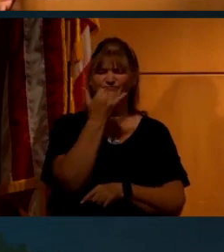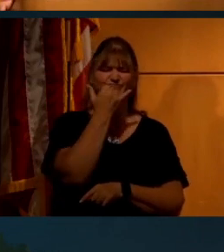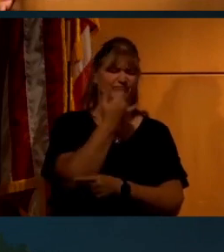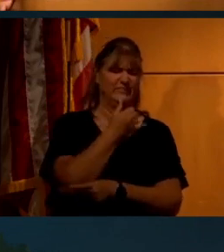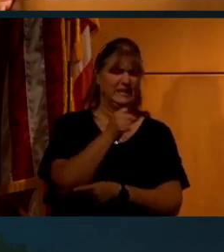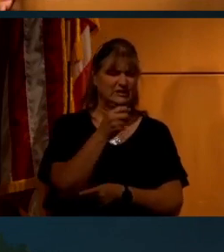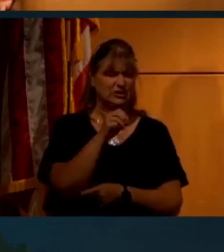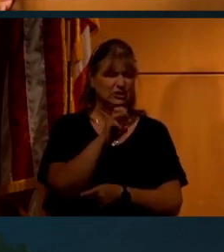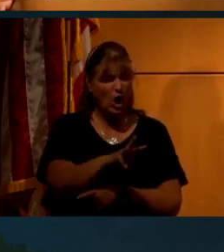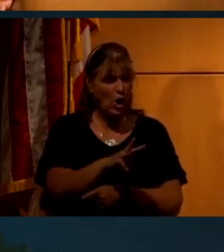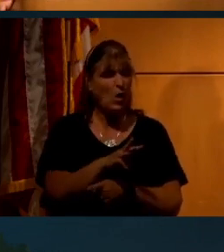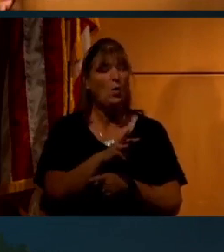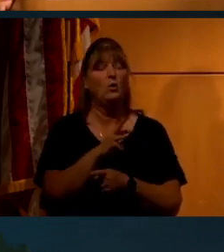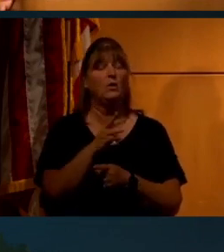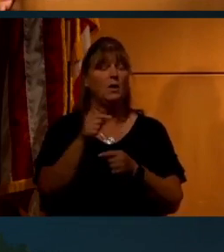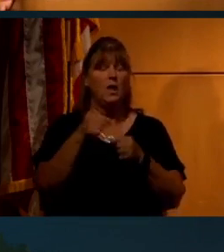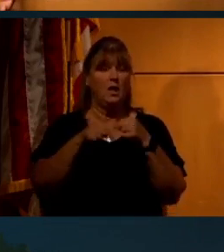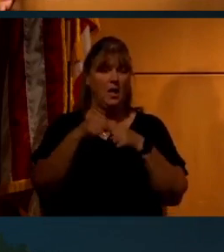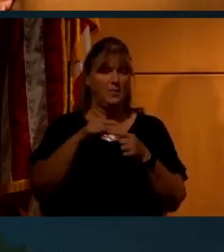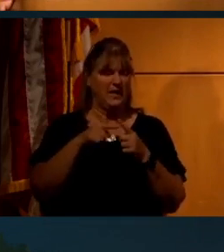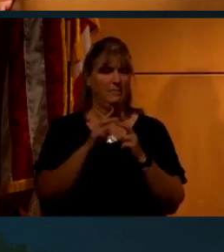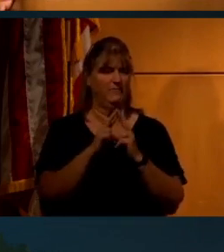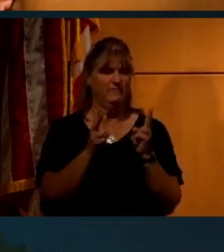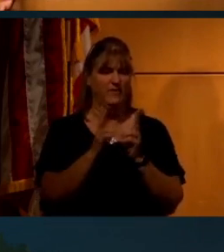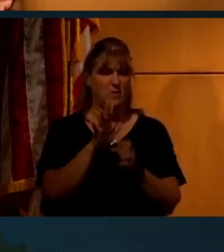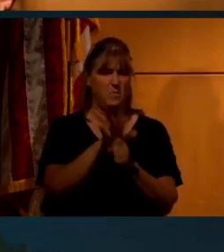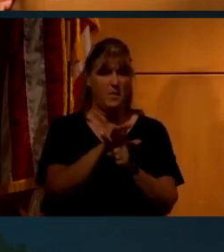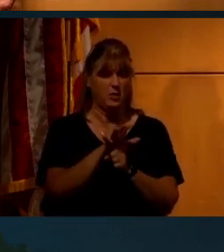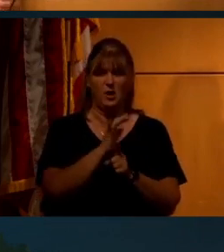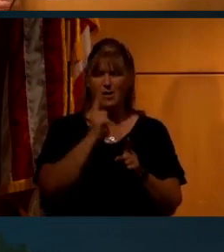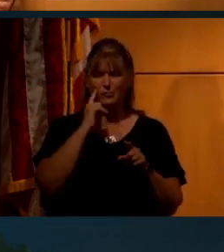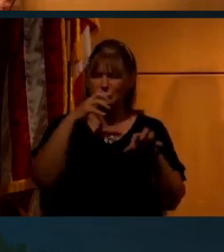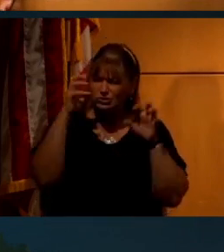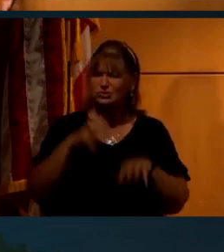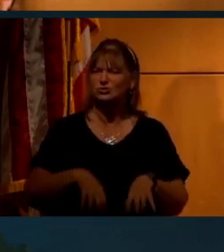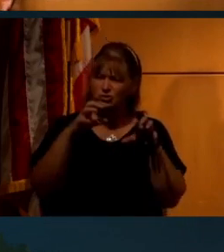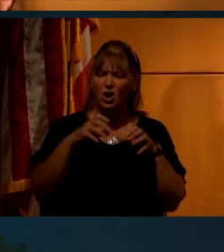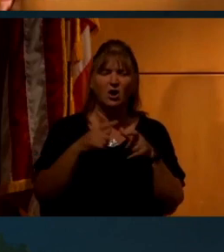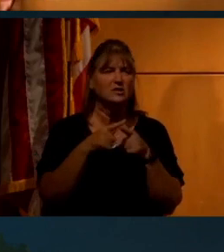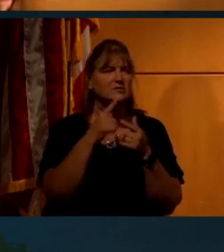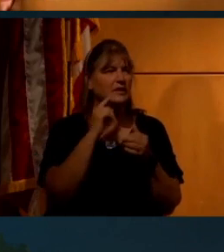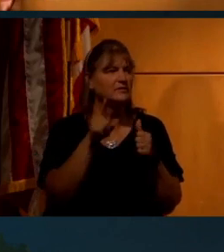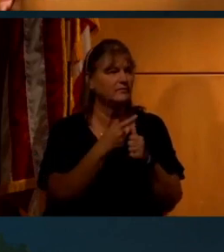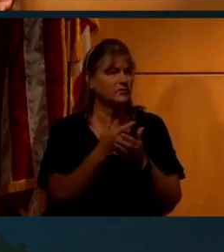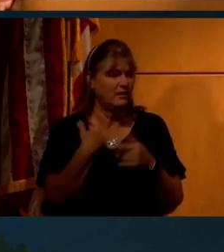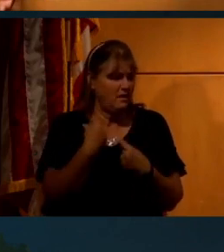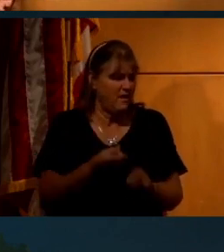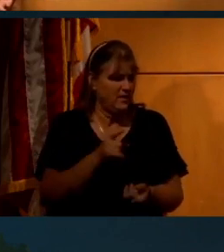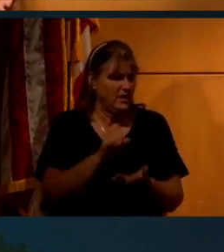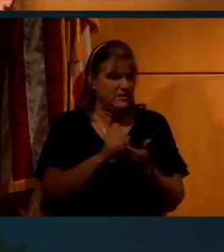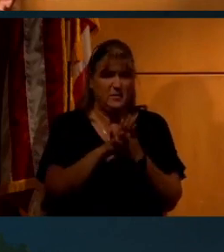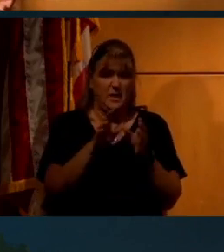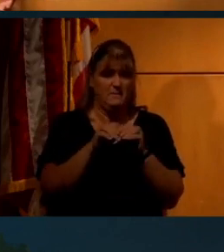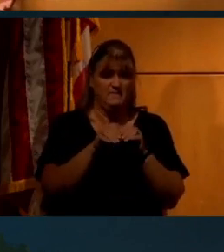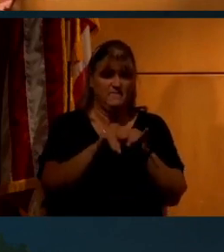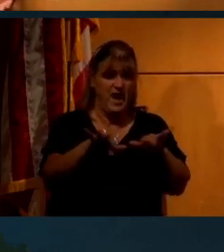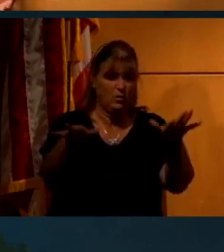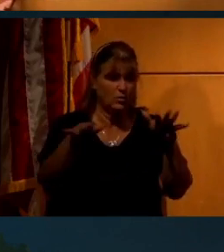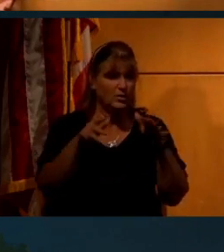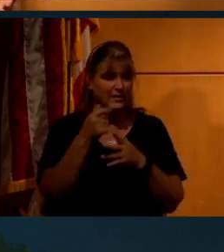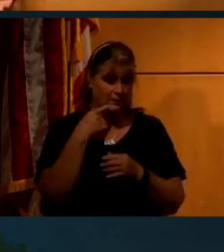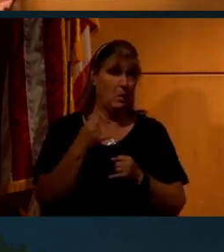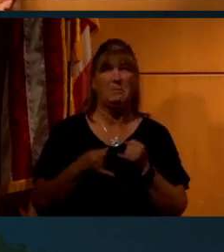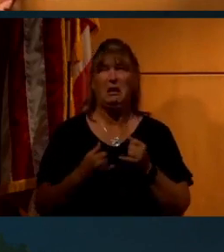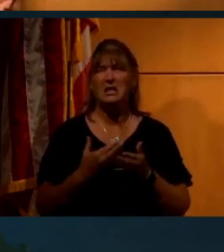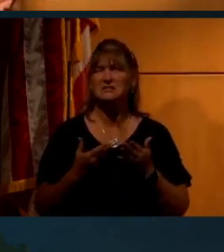it wound up becoming very popular. I was really shocked by this. It was like the first thing I ever did that went viral. I think it's probably